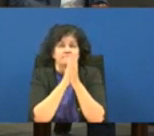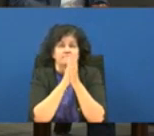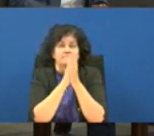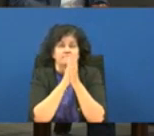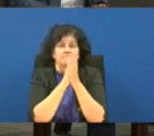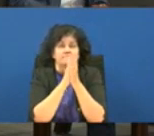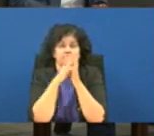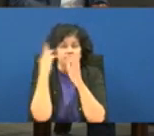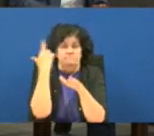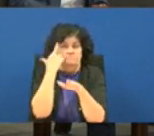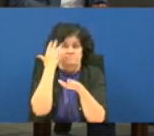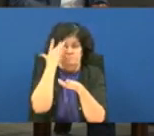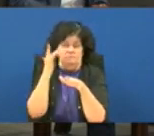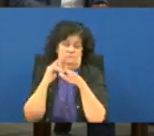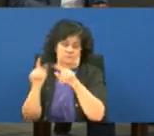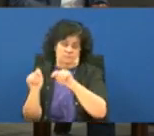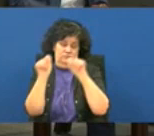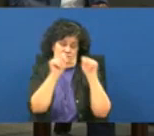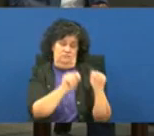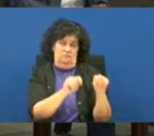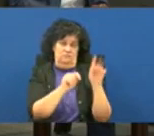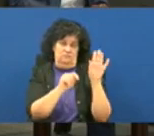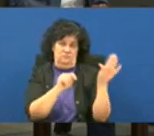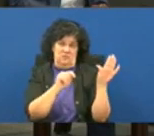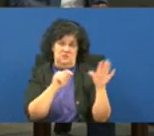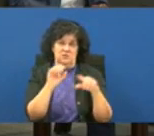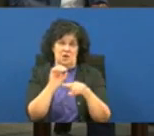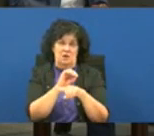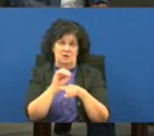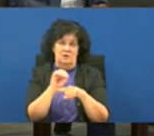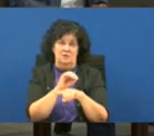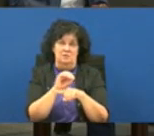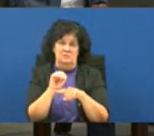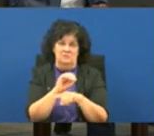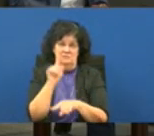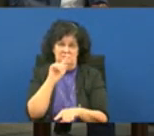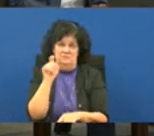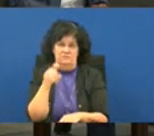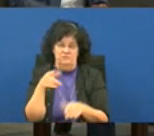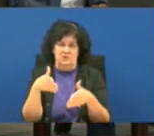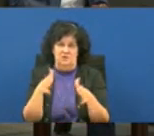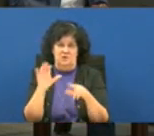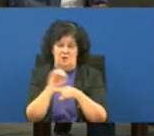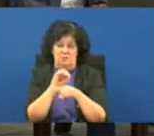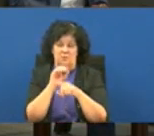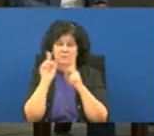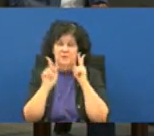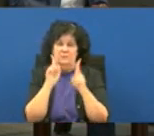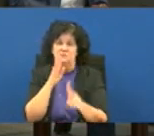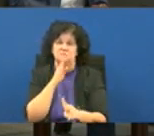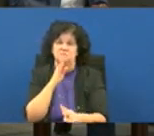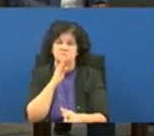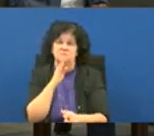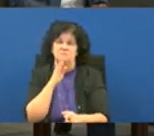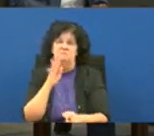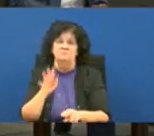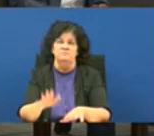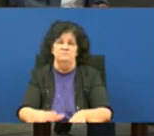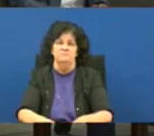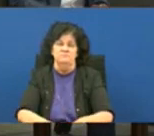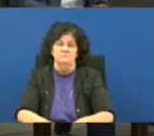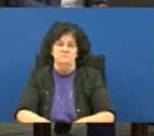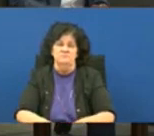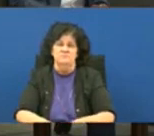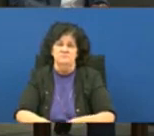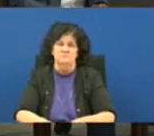and the reason why i'm transferring because this is operational questions so it's best to let the operations people speak on it yeah so so